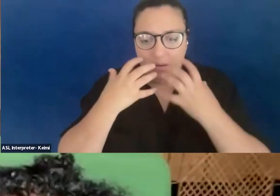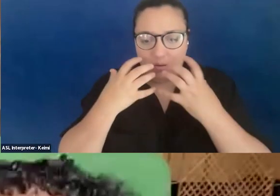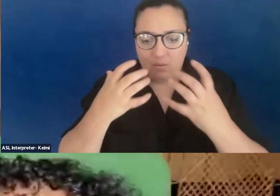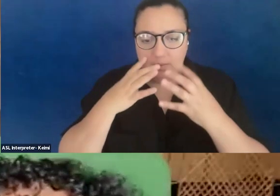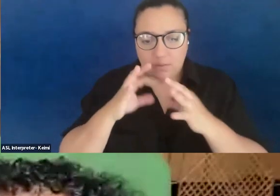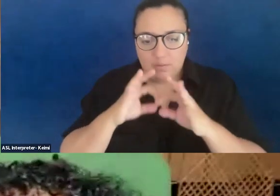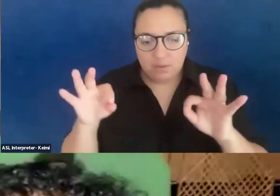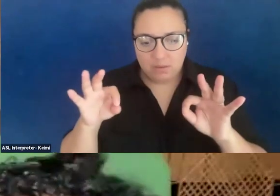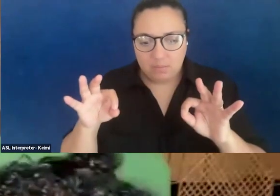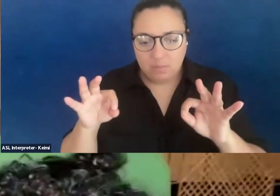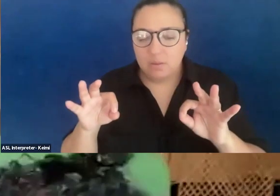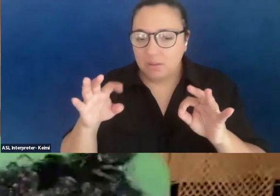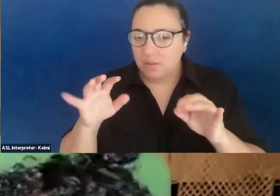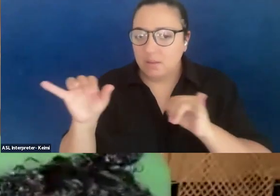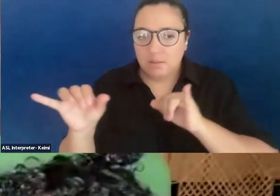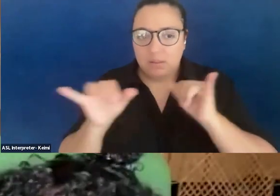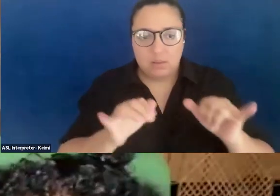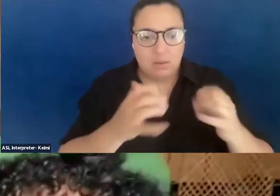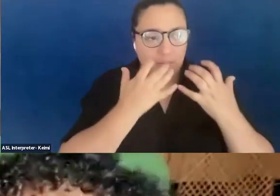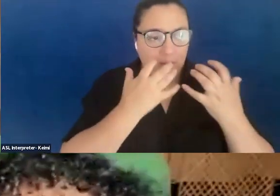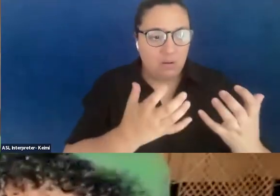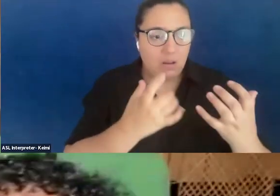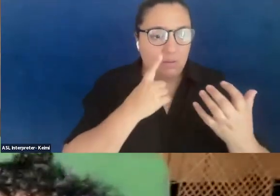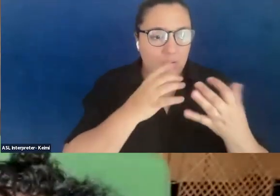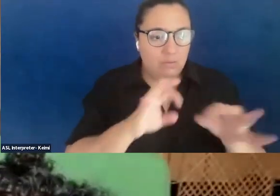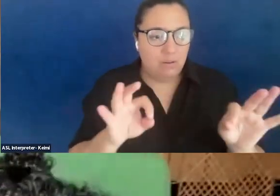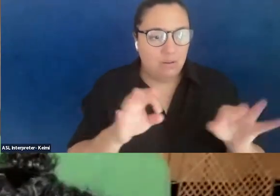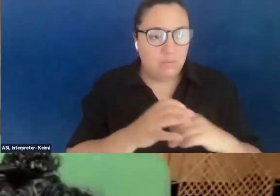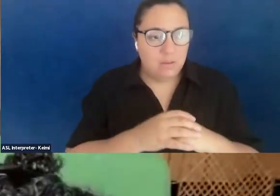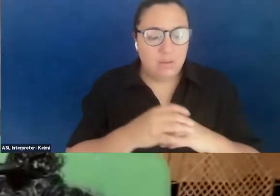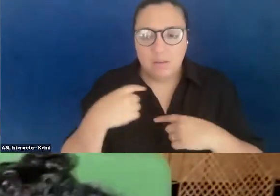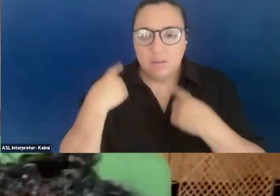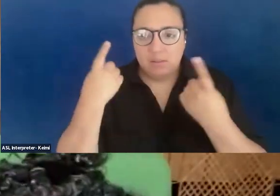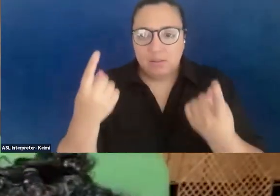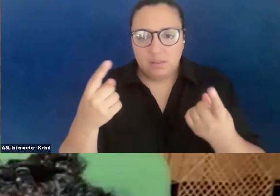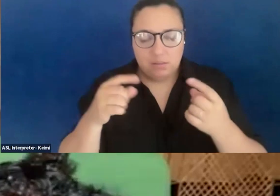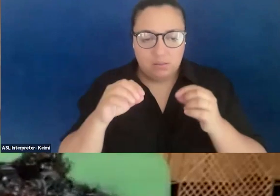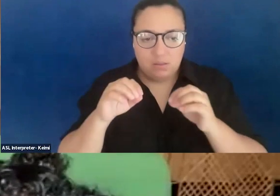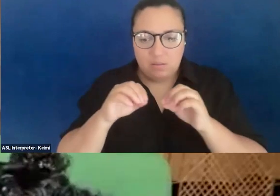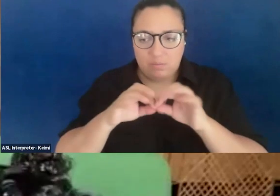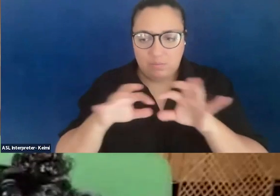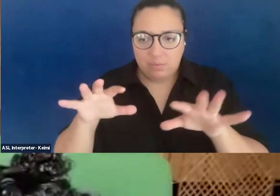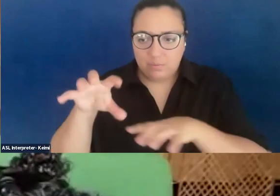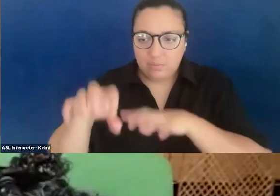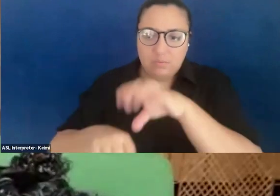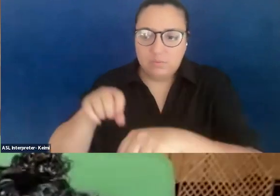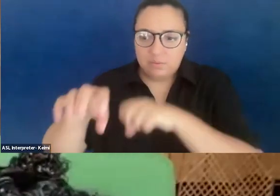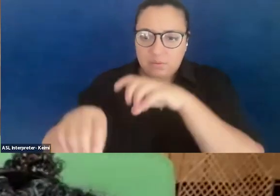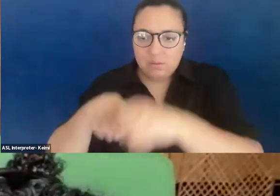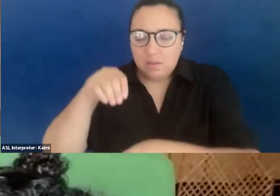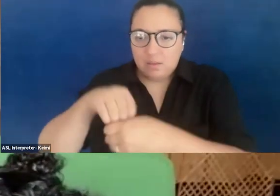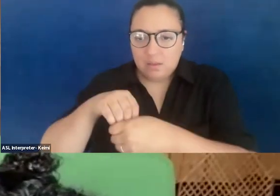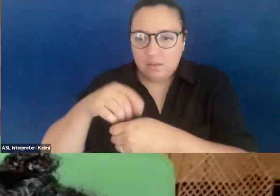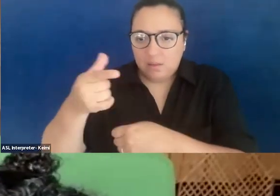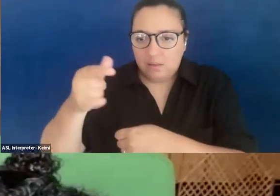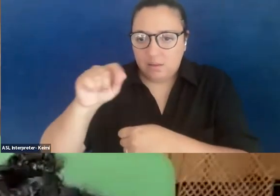same cry for freedom in Puerto Rico. There's the outbreak of the invasion in Gaza. I have learned tremendously about the history